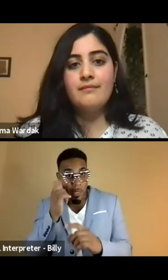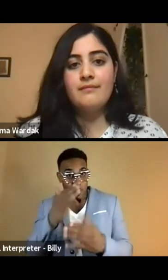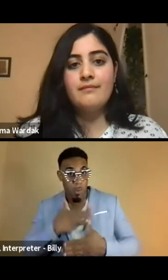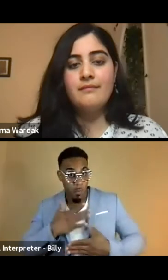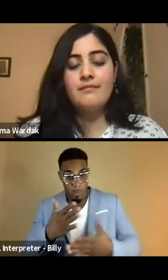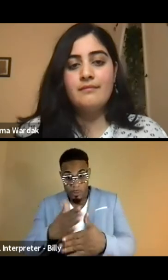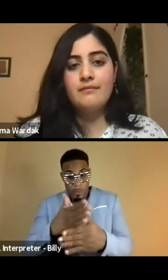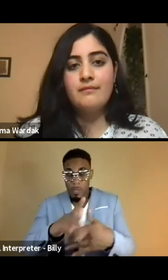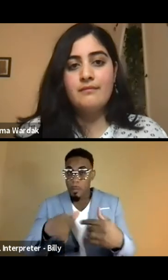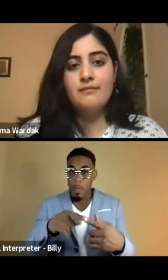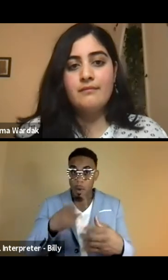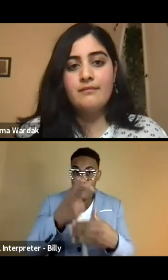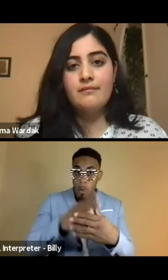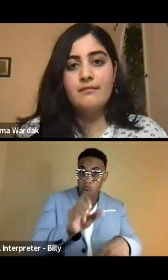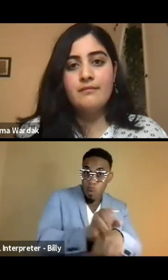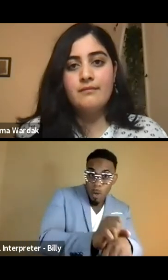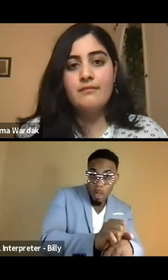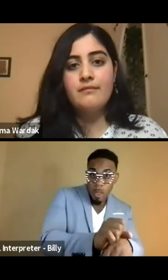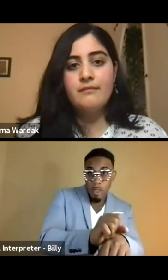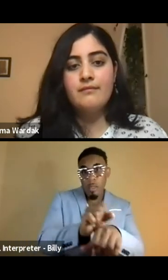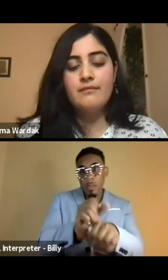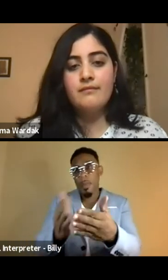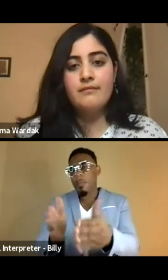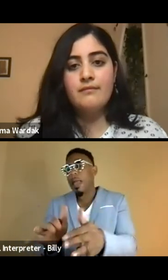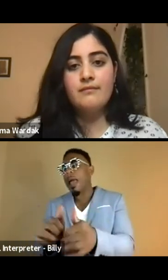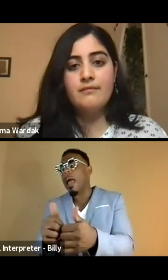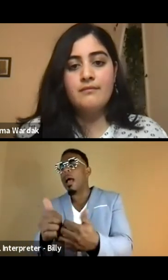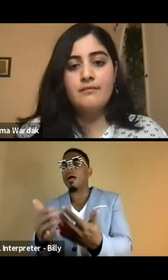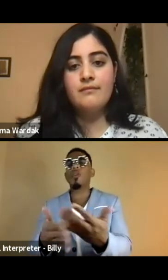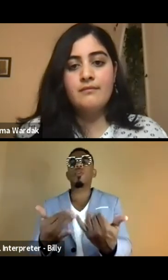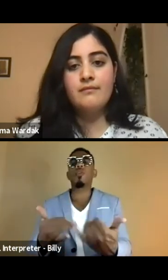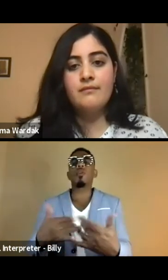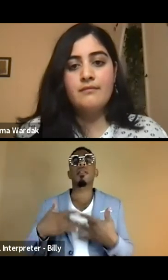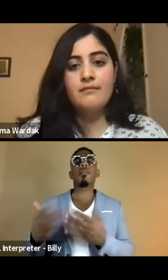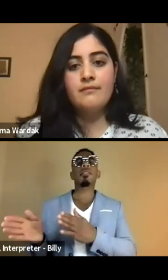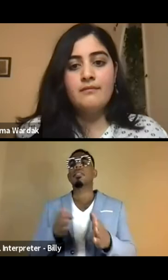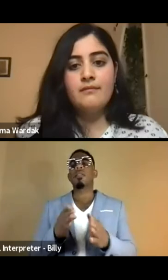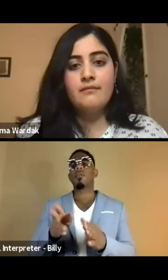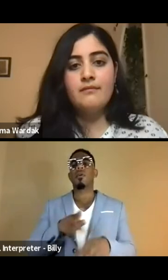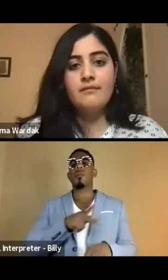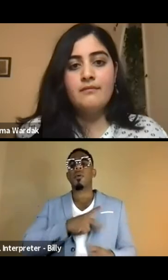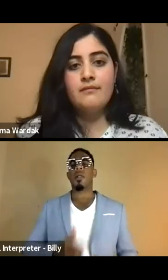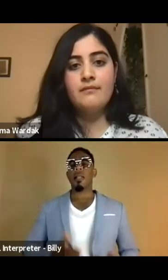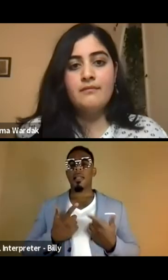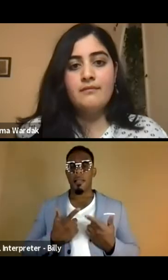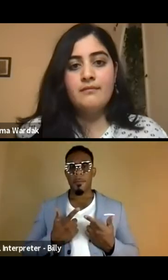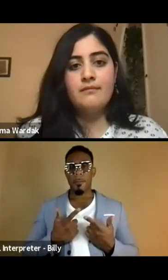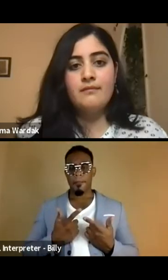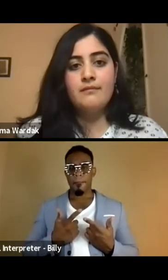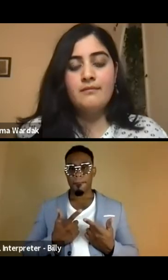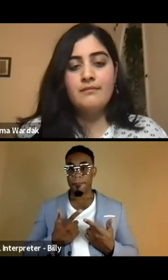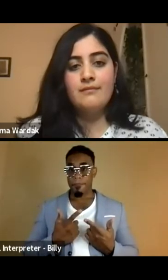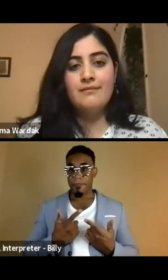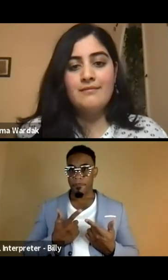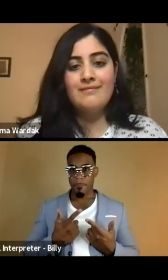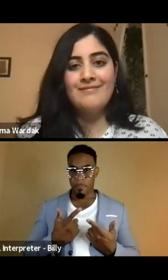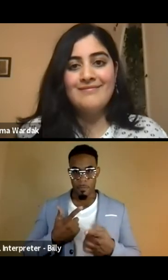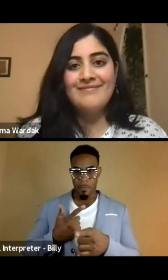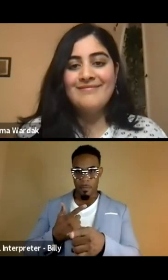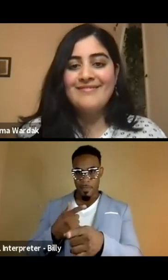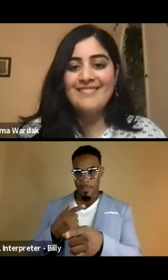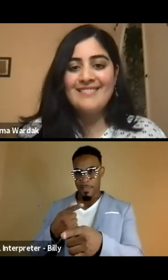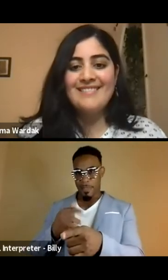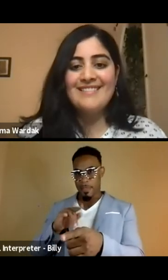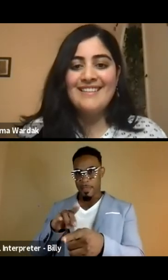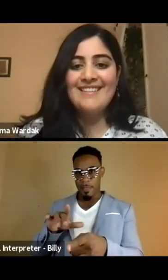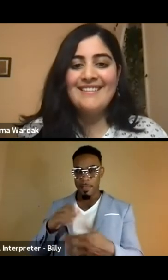willing to share about both your work and maybe how this, these current events have shifted your personal life. Um, and Gazelle, thank you so much